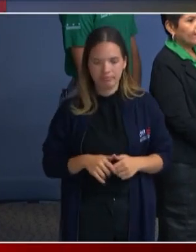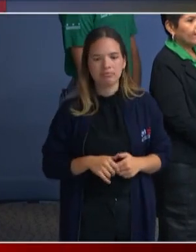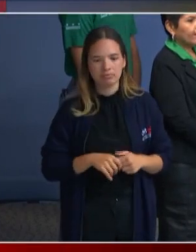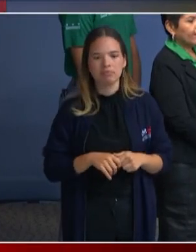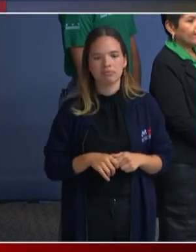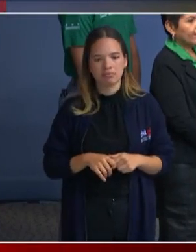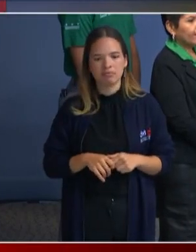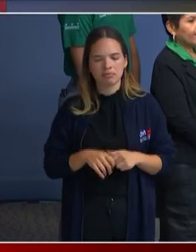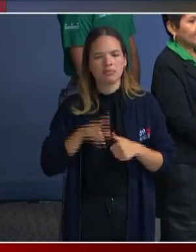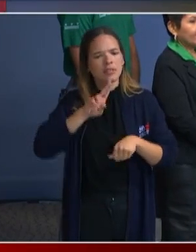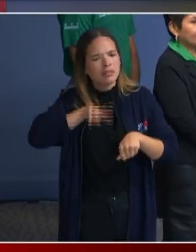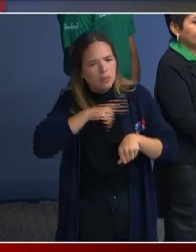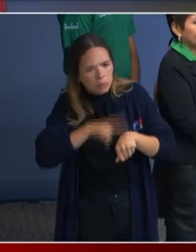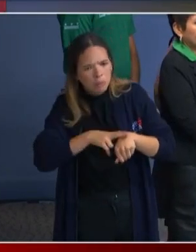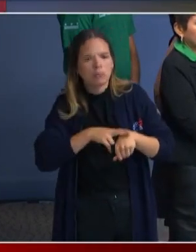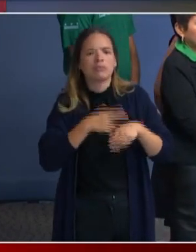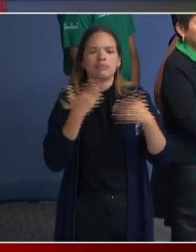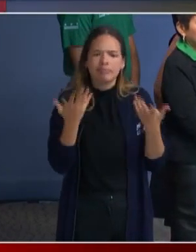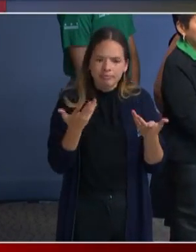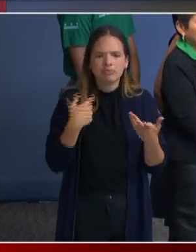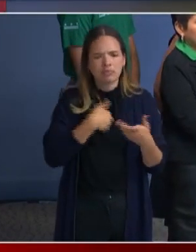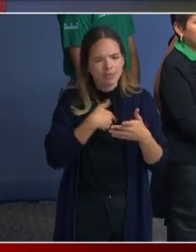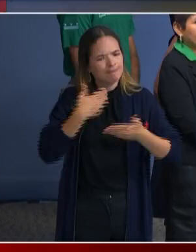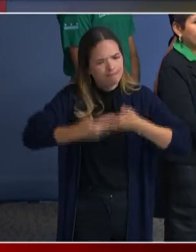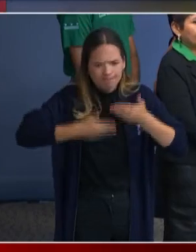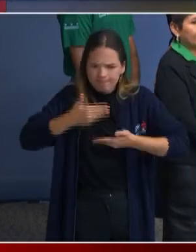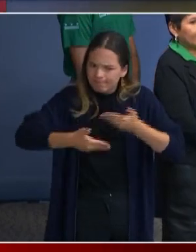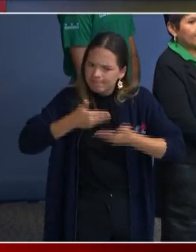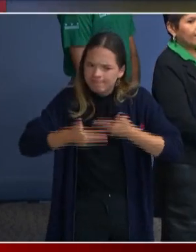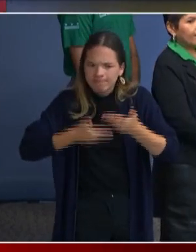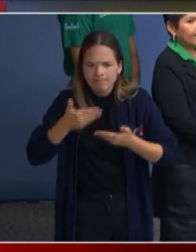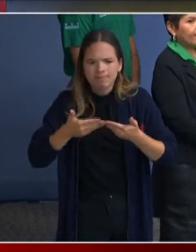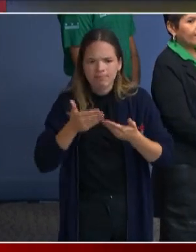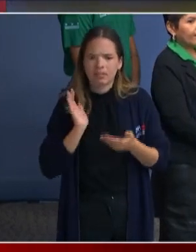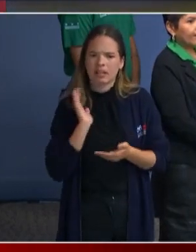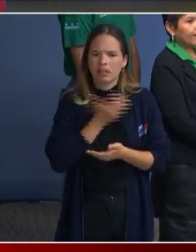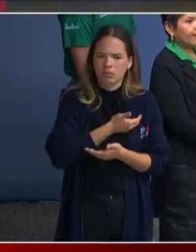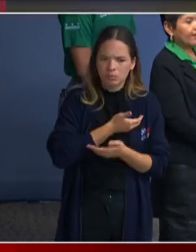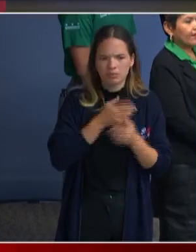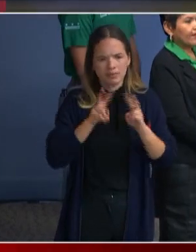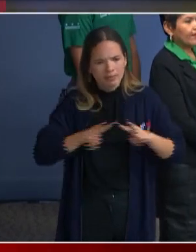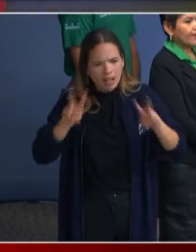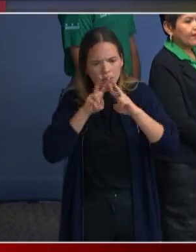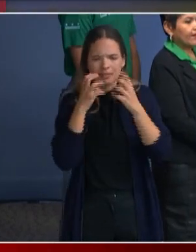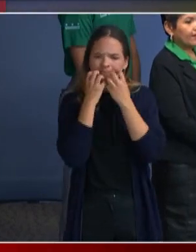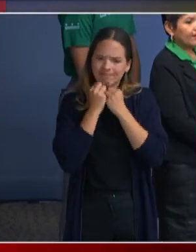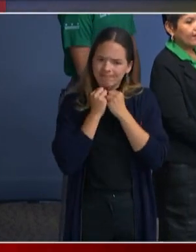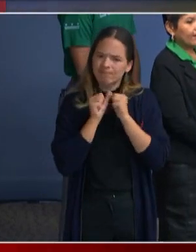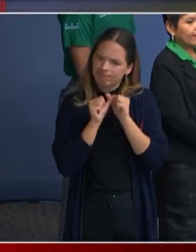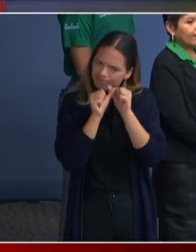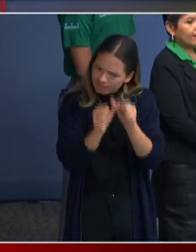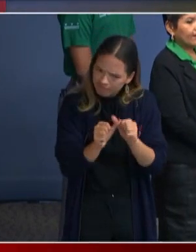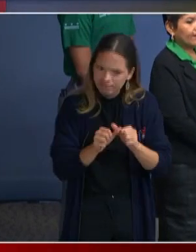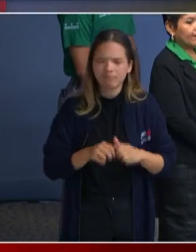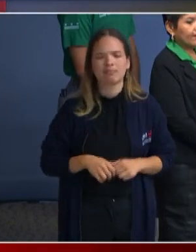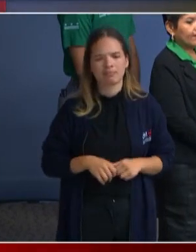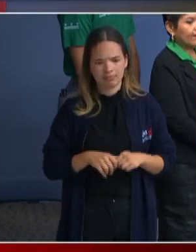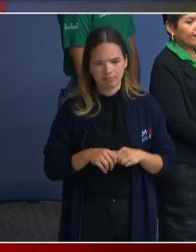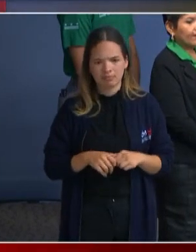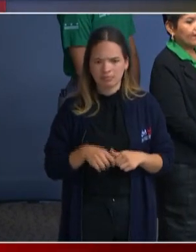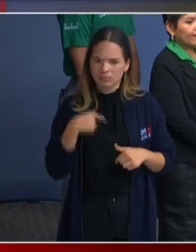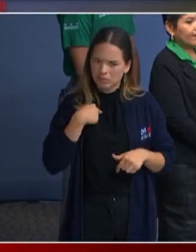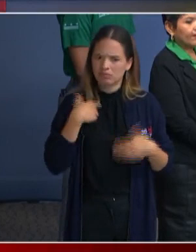consistent with our values. We are proud of the progress that we've made in our homeless services system